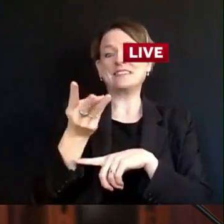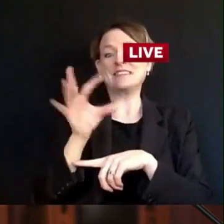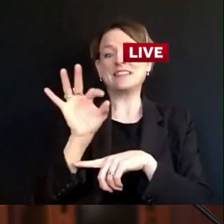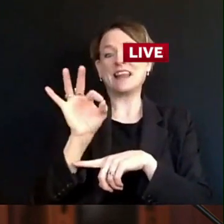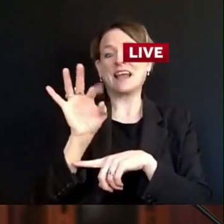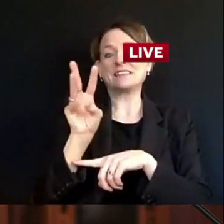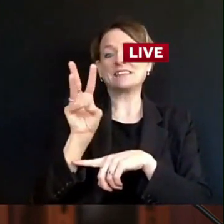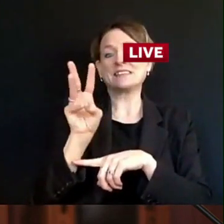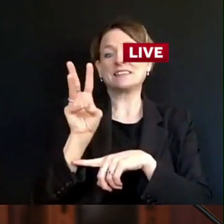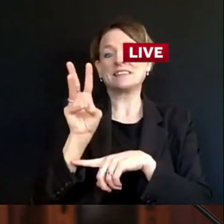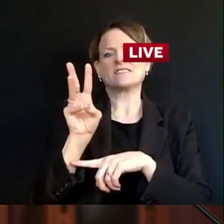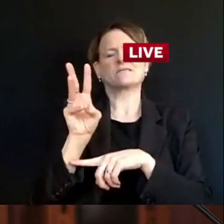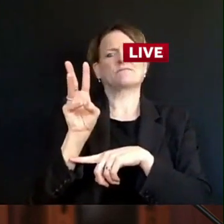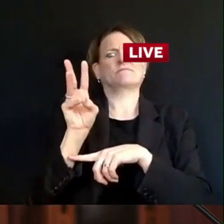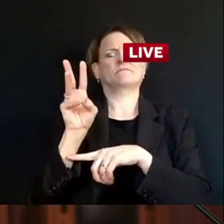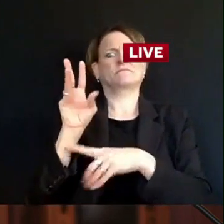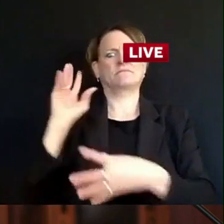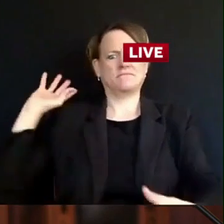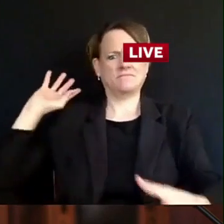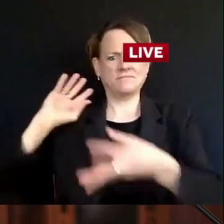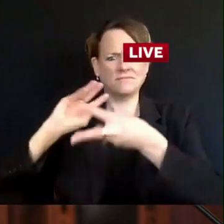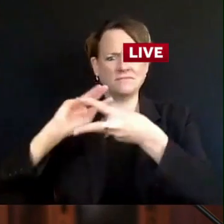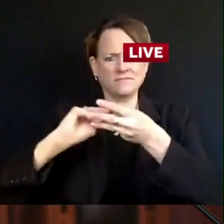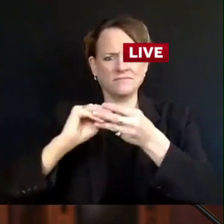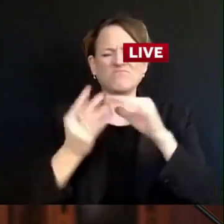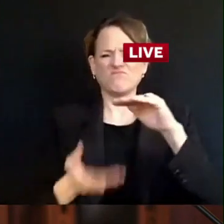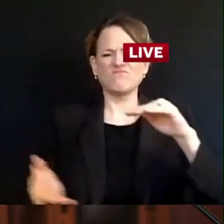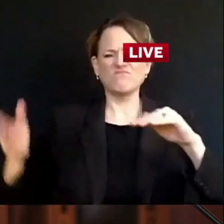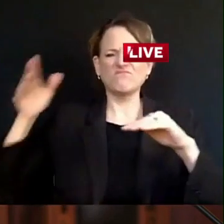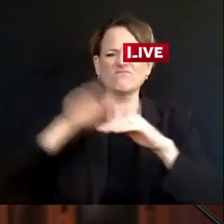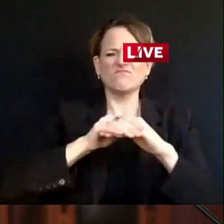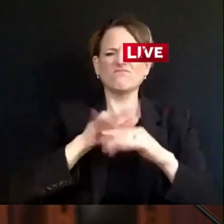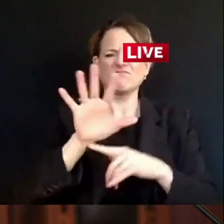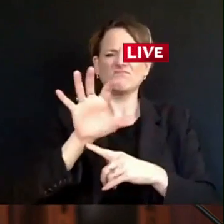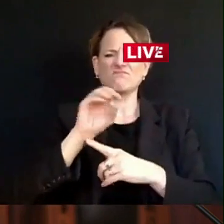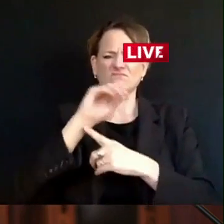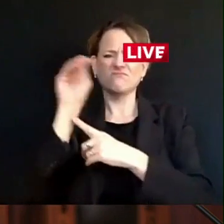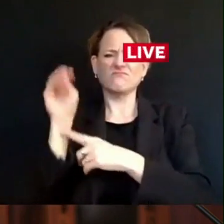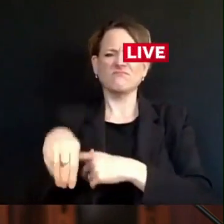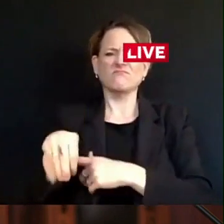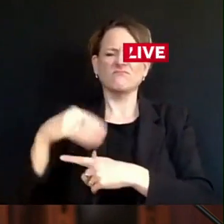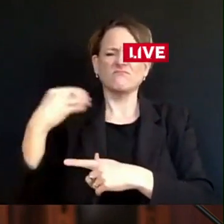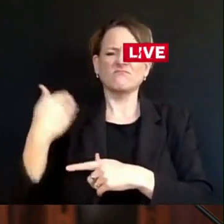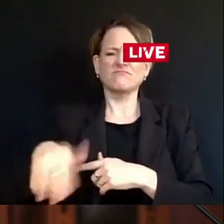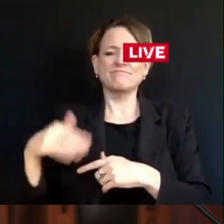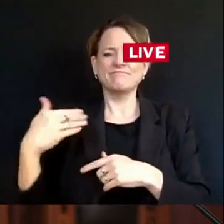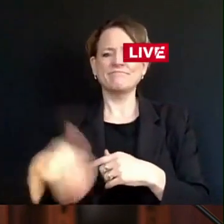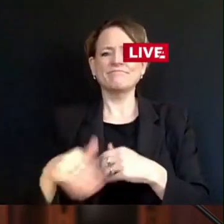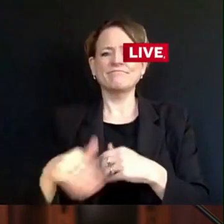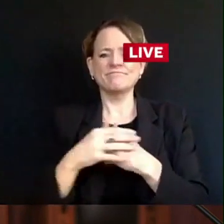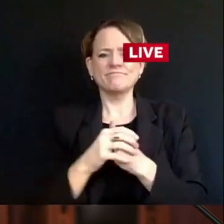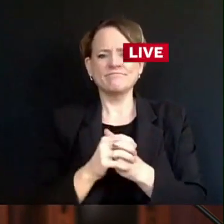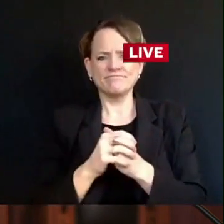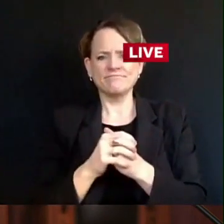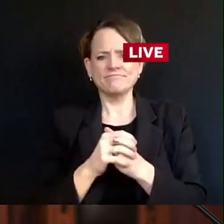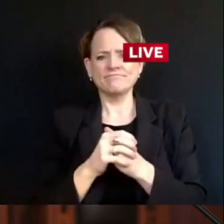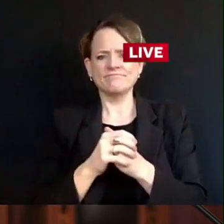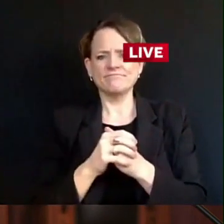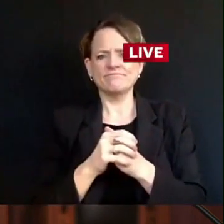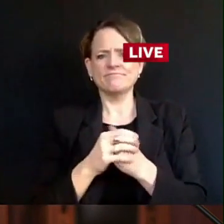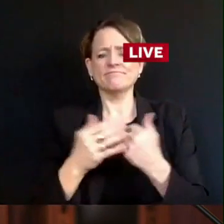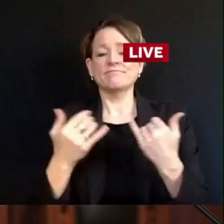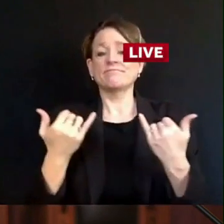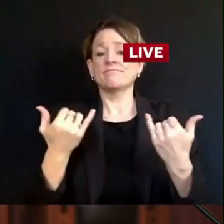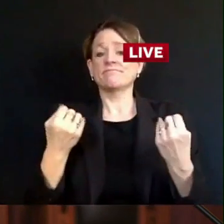500%. Today, our total number of confirmed cases stands at 220,092.